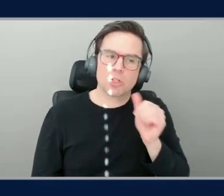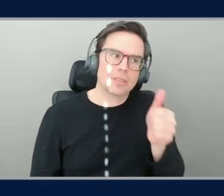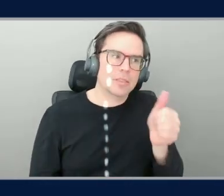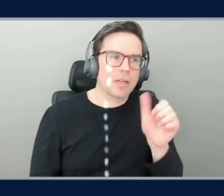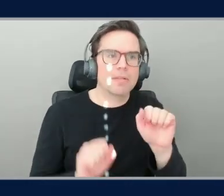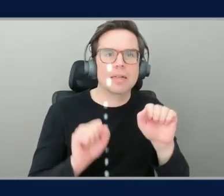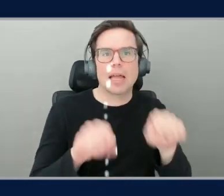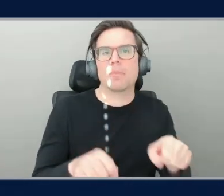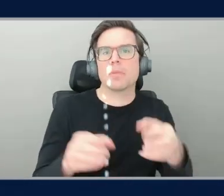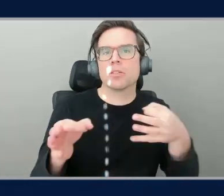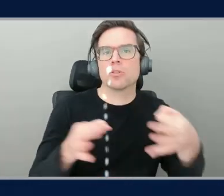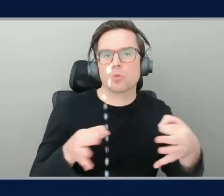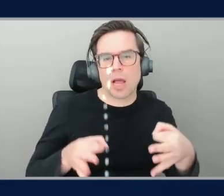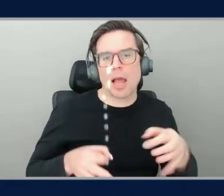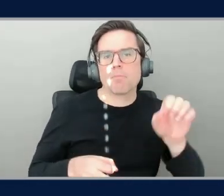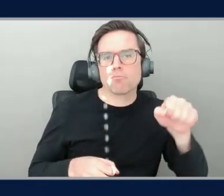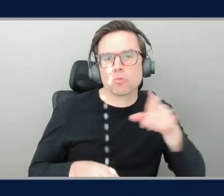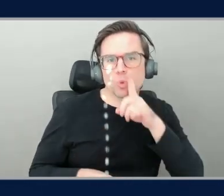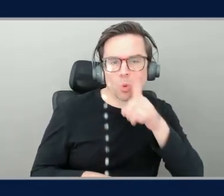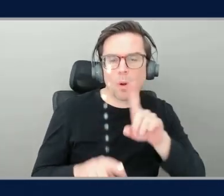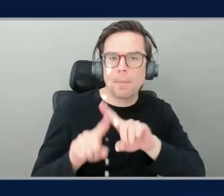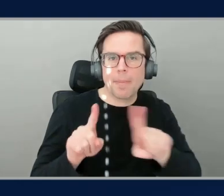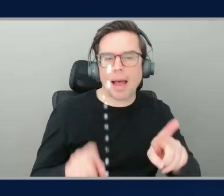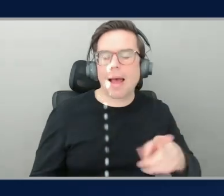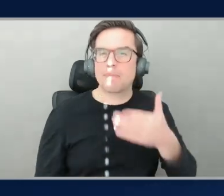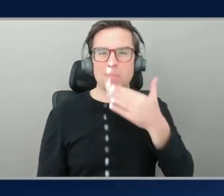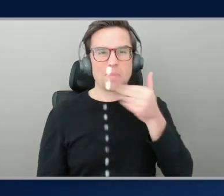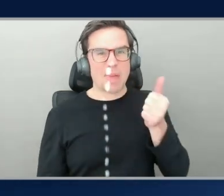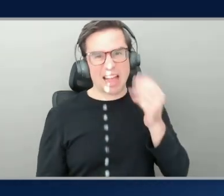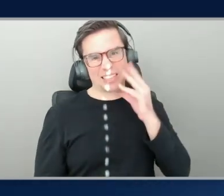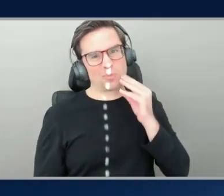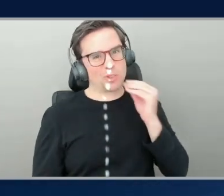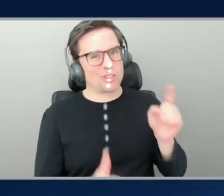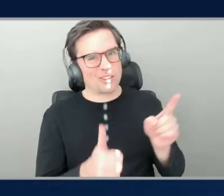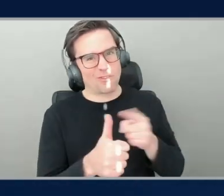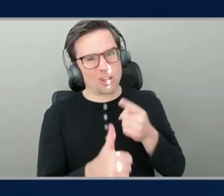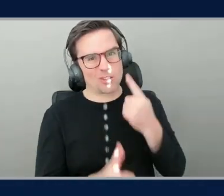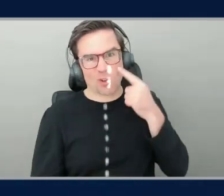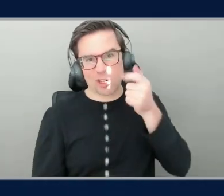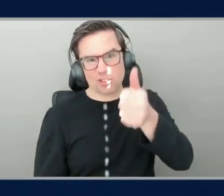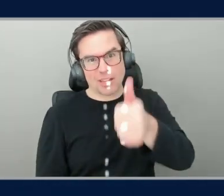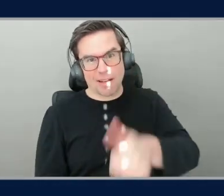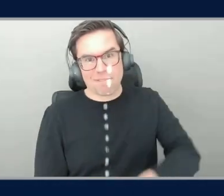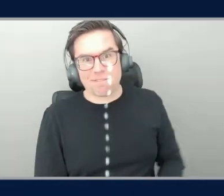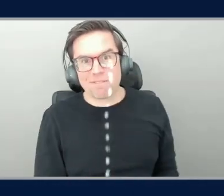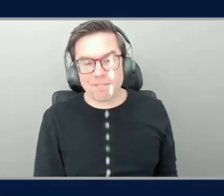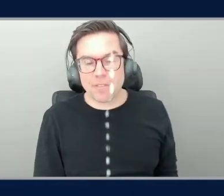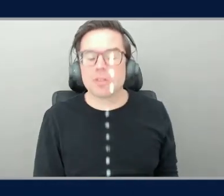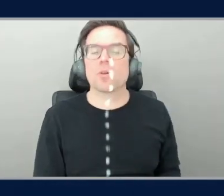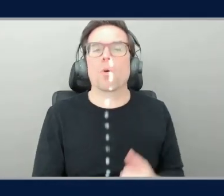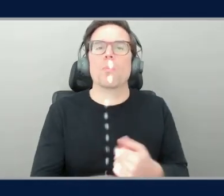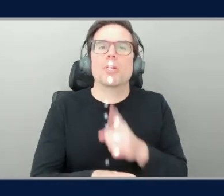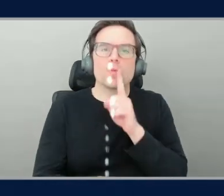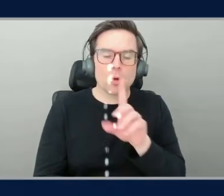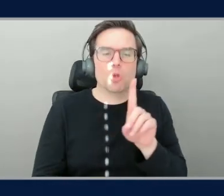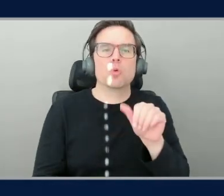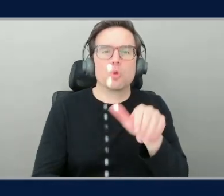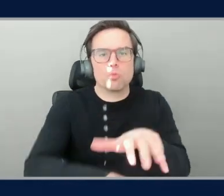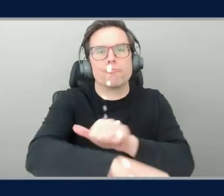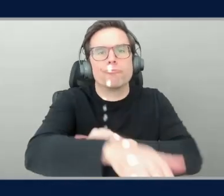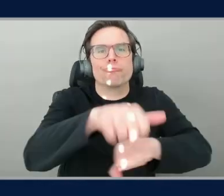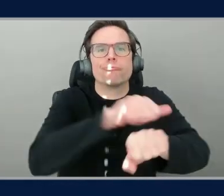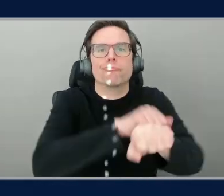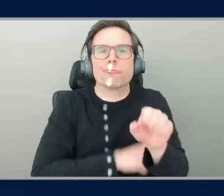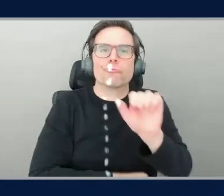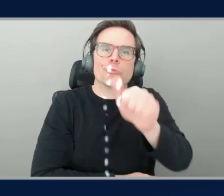best absolutely experienced firsthand. So make sure that you actually do go hands-on with all these at your absolute earliest